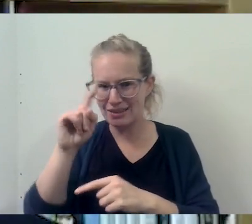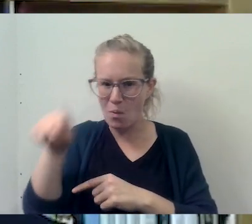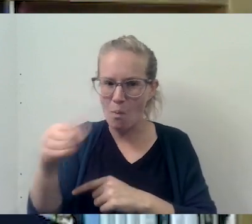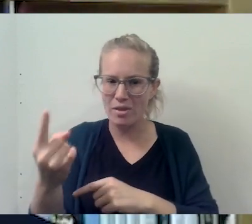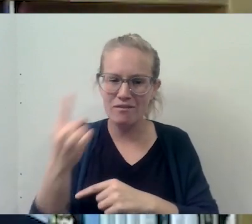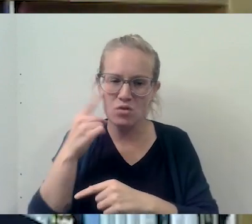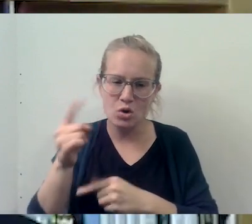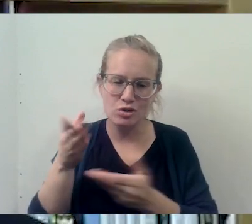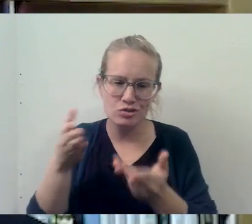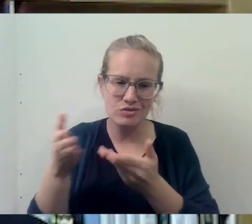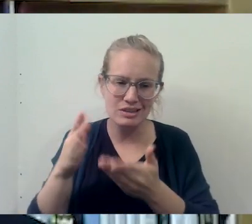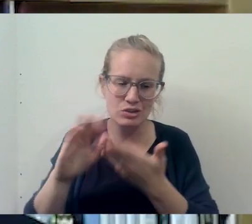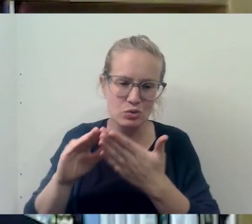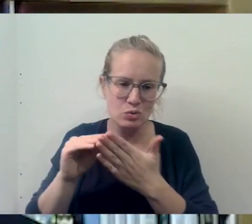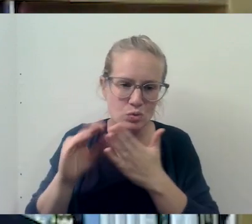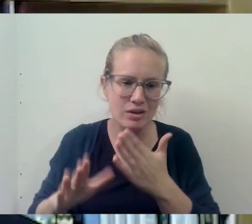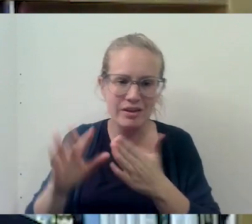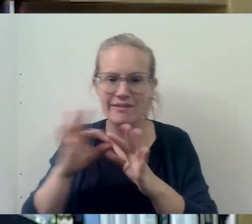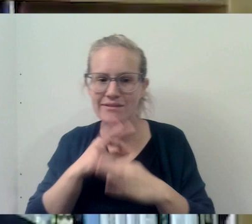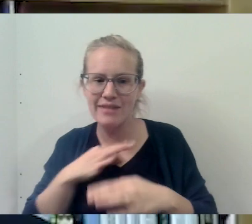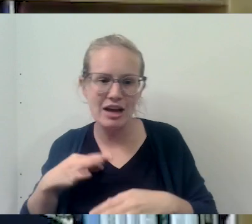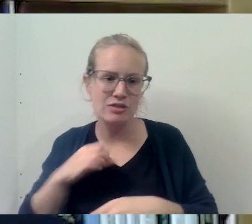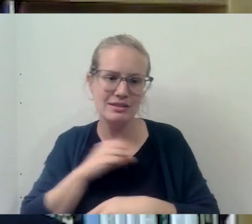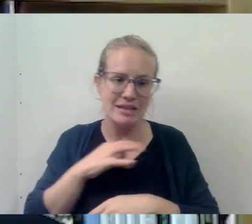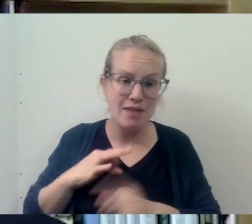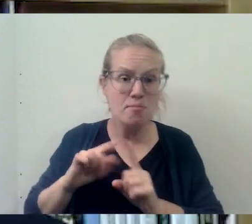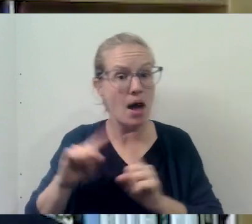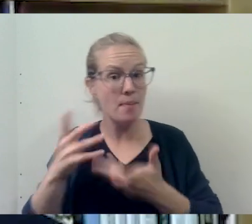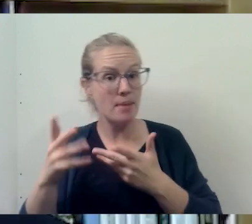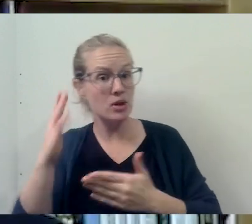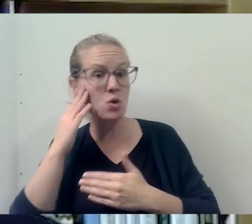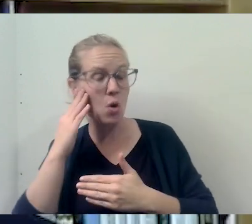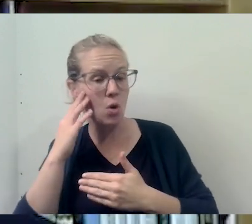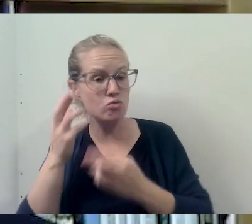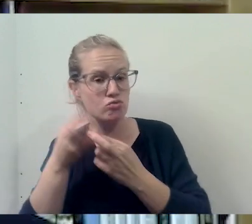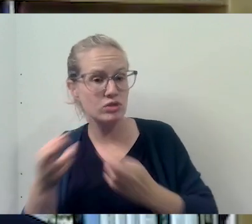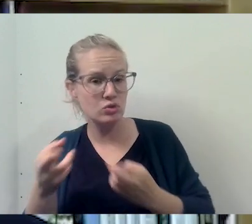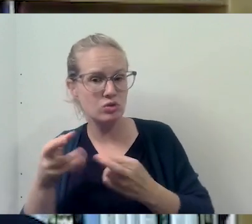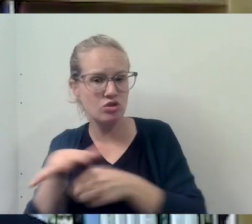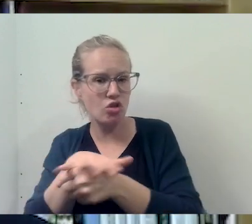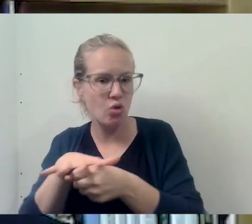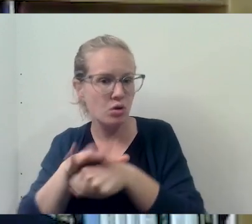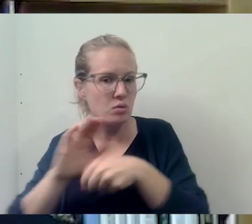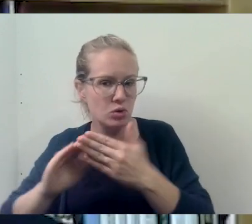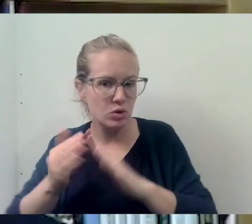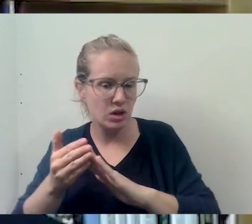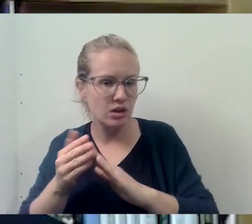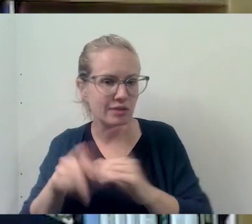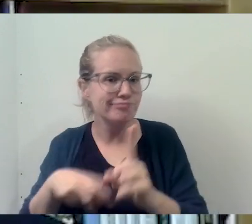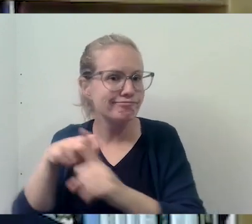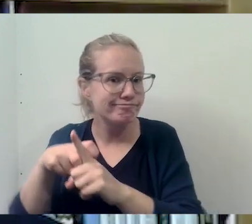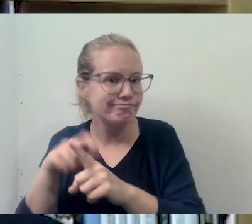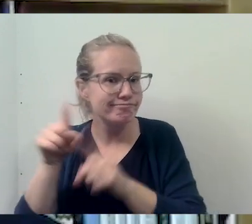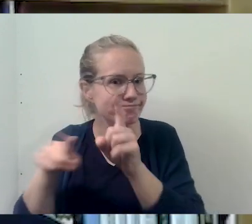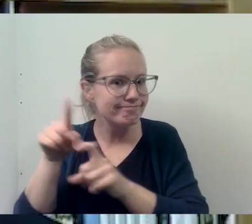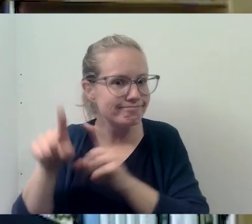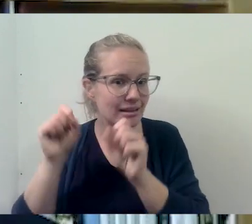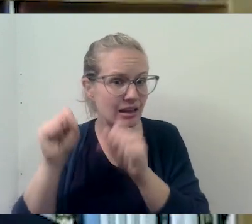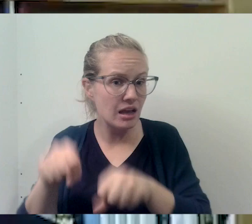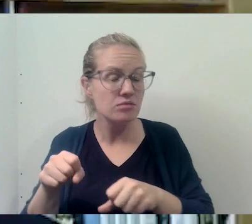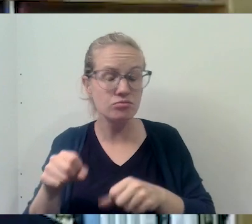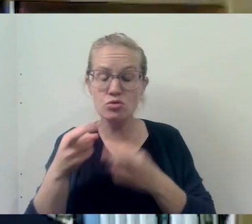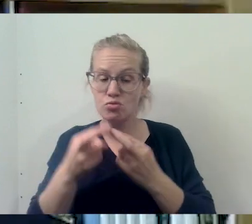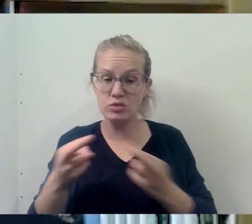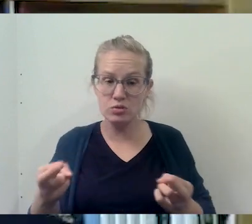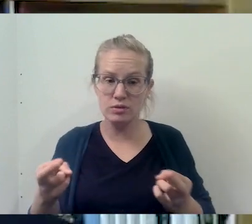only service students or faculty or staff, but, but they may know the, the local community. And so, um, I think there are those